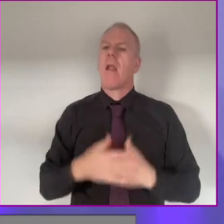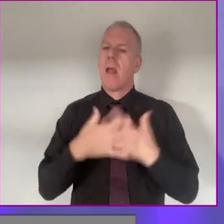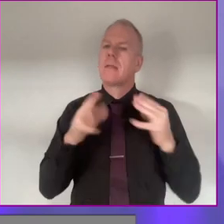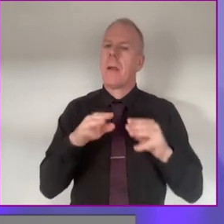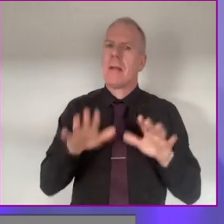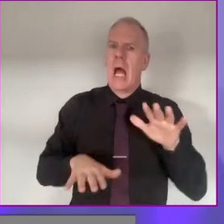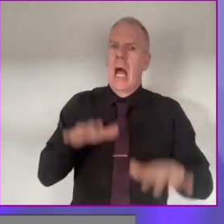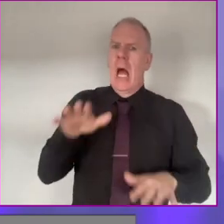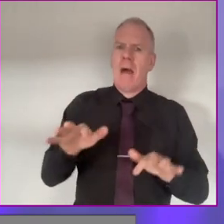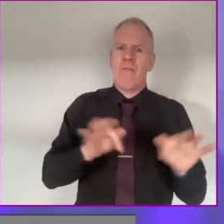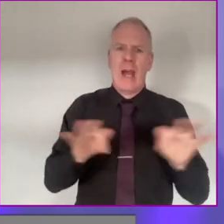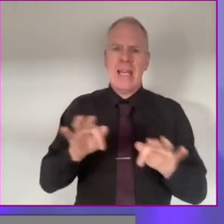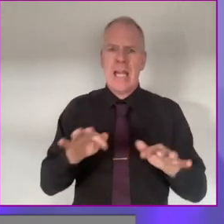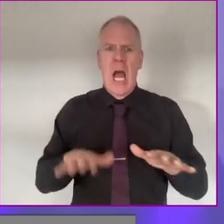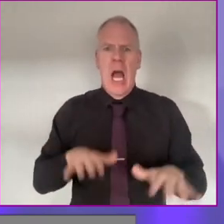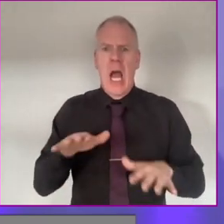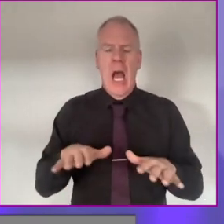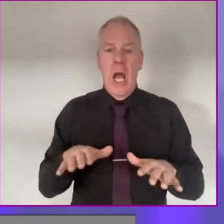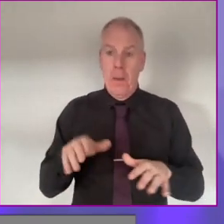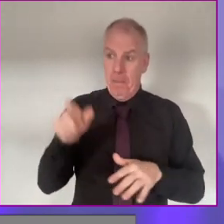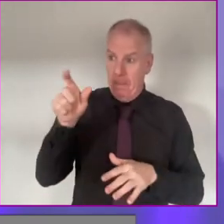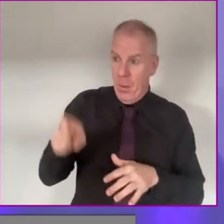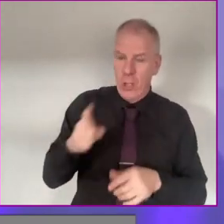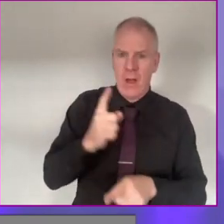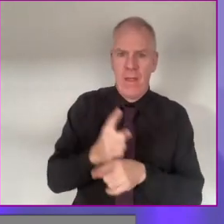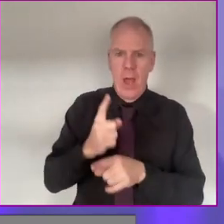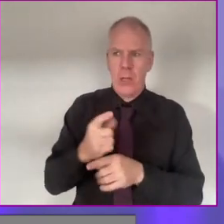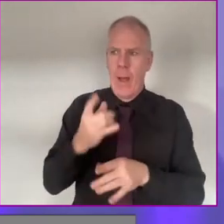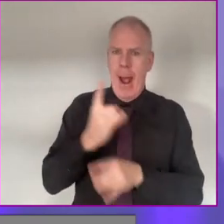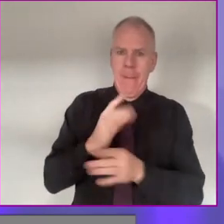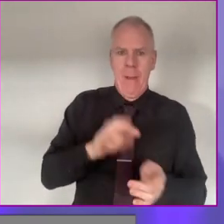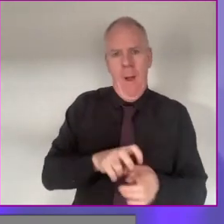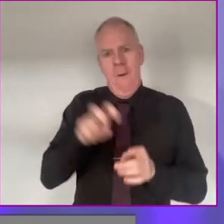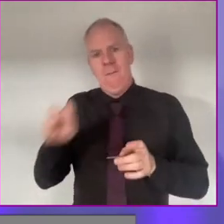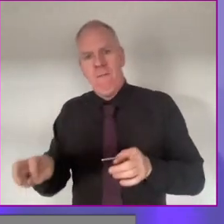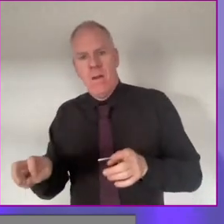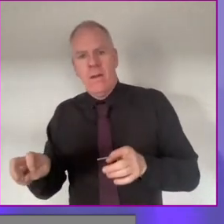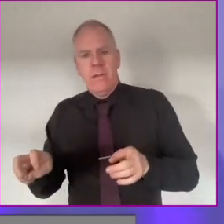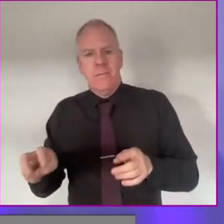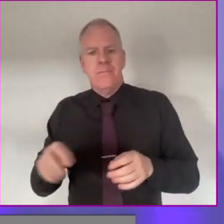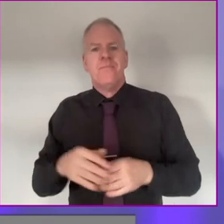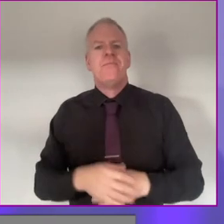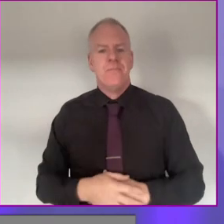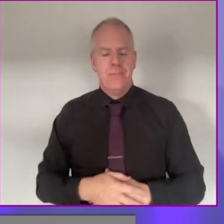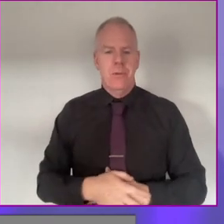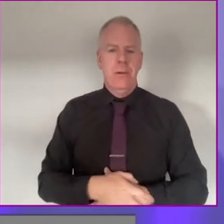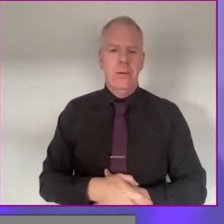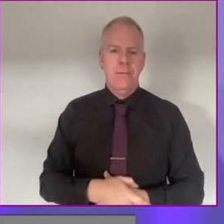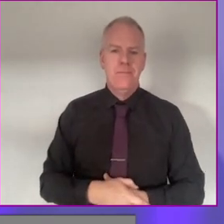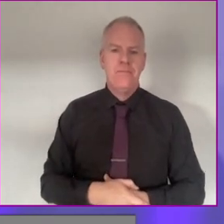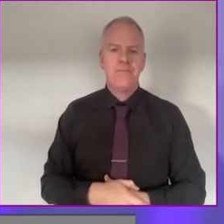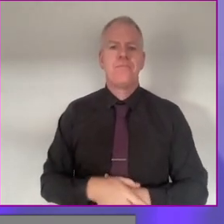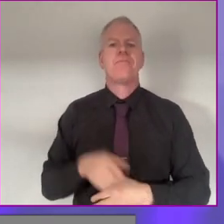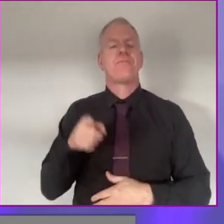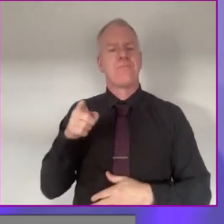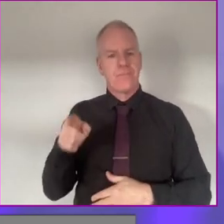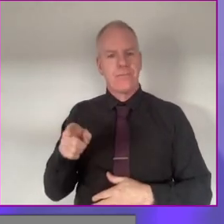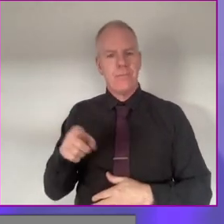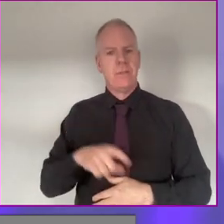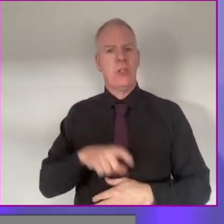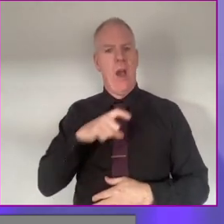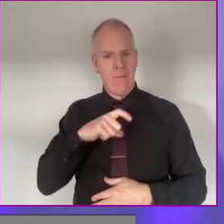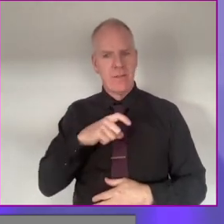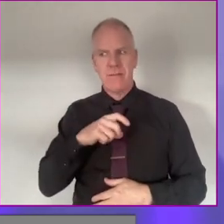the great fears that I think a lot of us have when we're on a train is whether there'll be somebody the other end to get us off the train. OK, lots of the